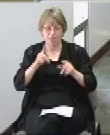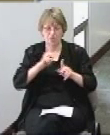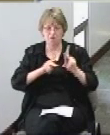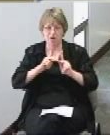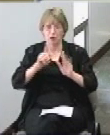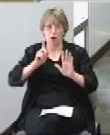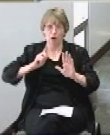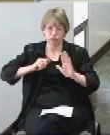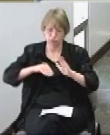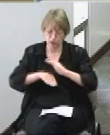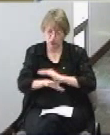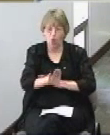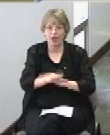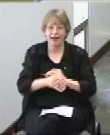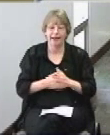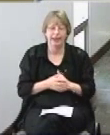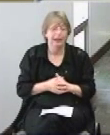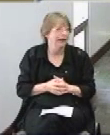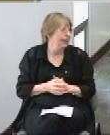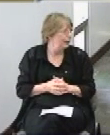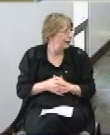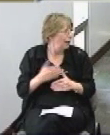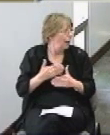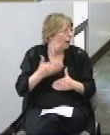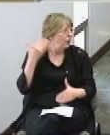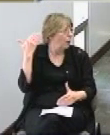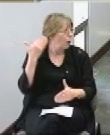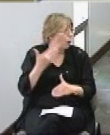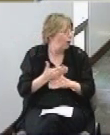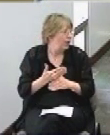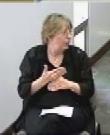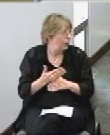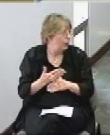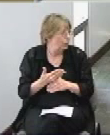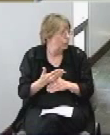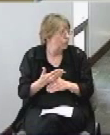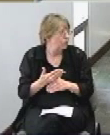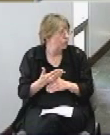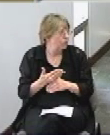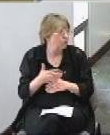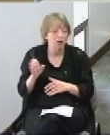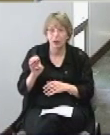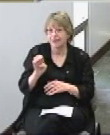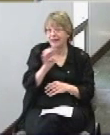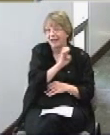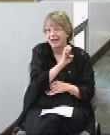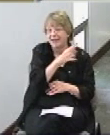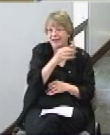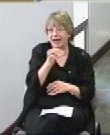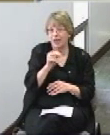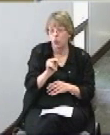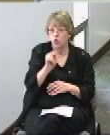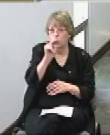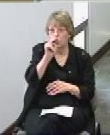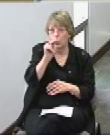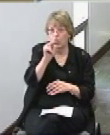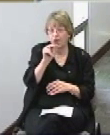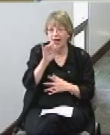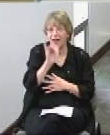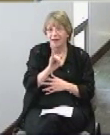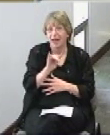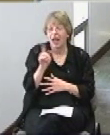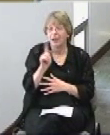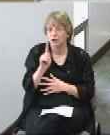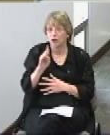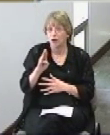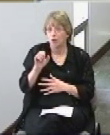the the windows on the it would be the east side and the north side are where the bar is